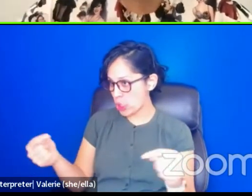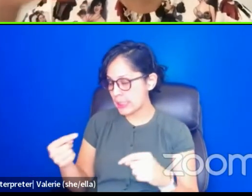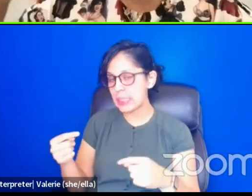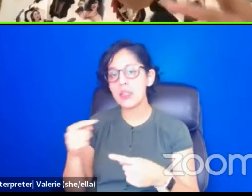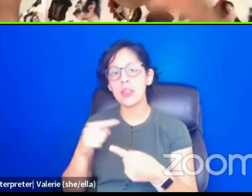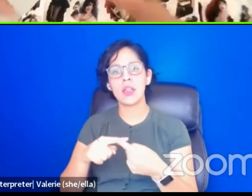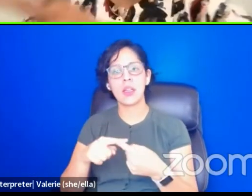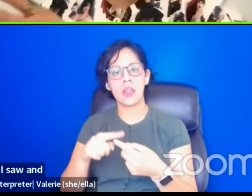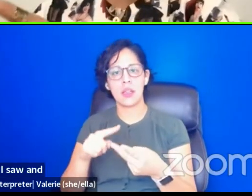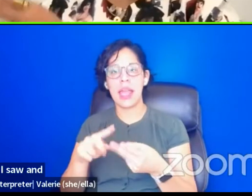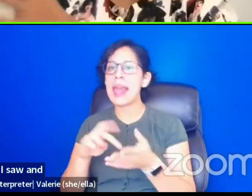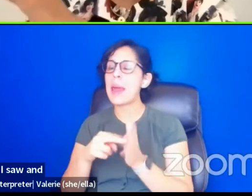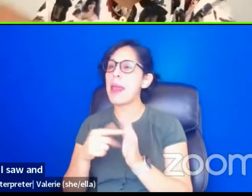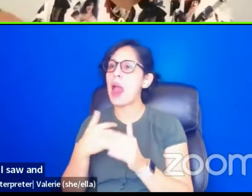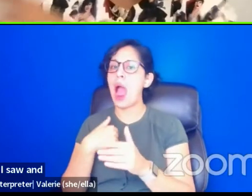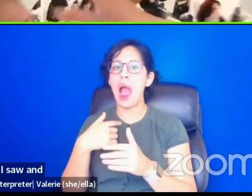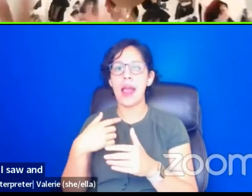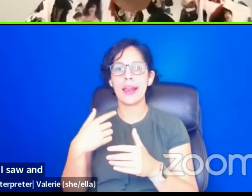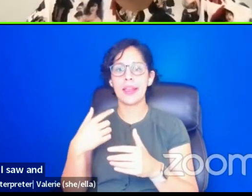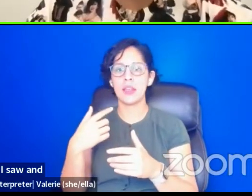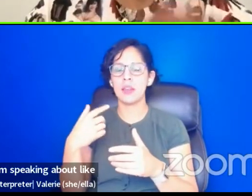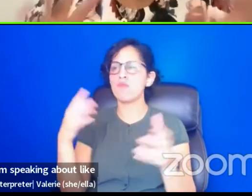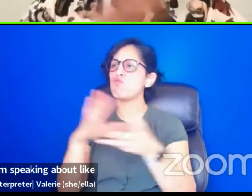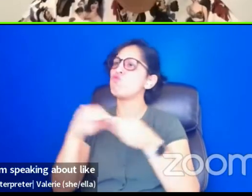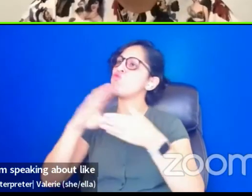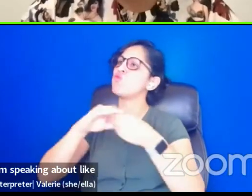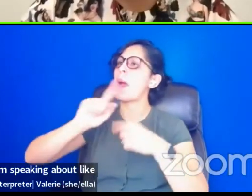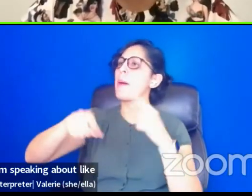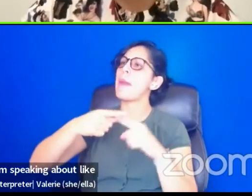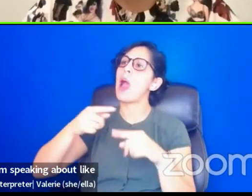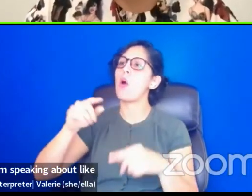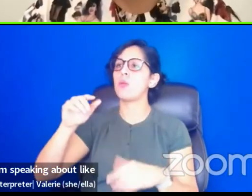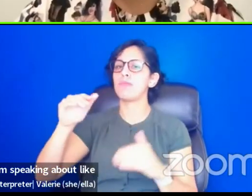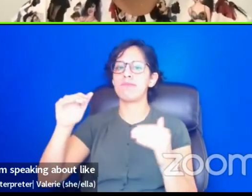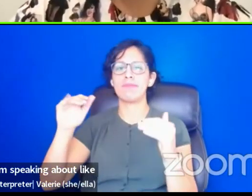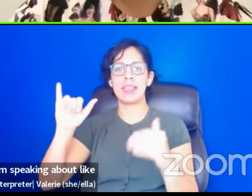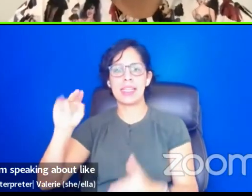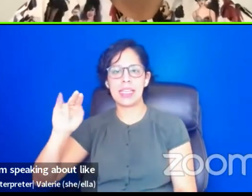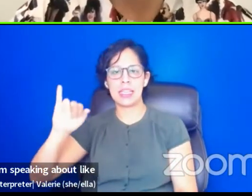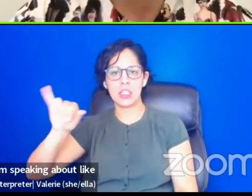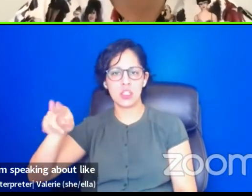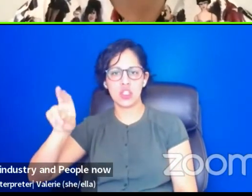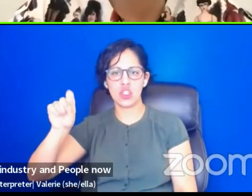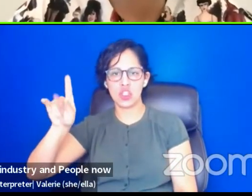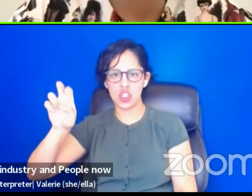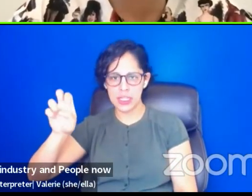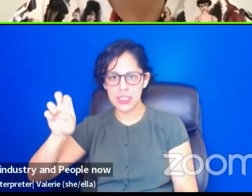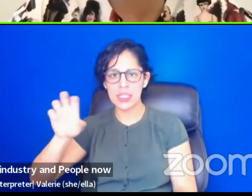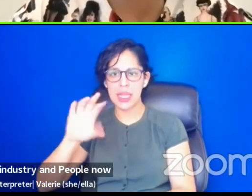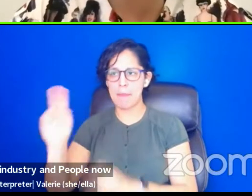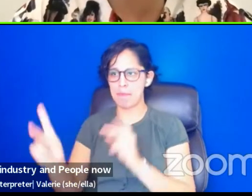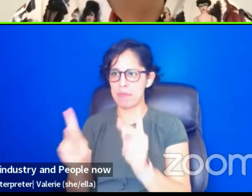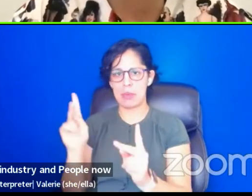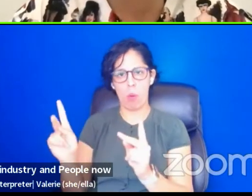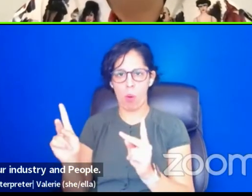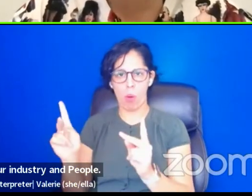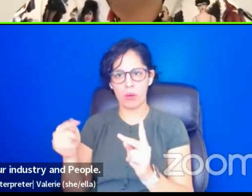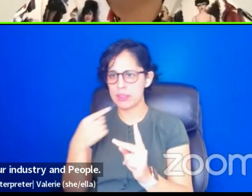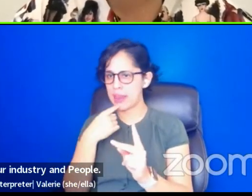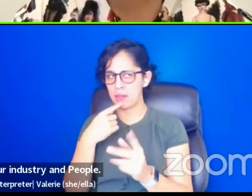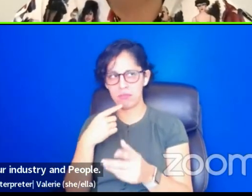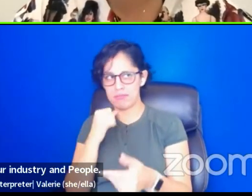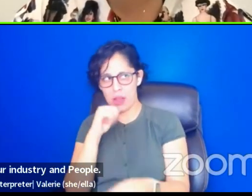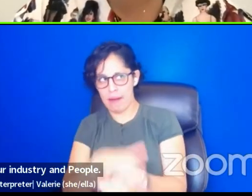about like speaking out about injustices in our industry and people, um, not saying that it's enough is enough.